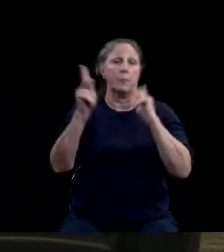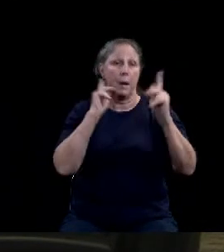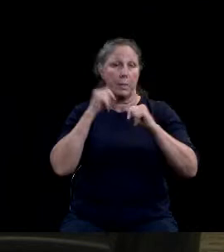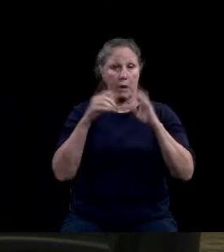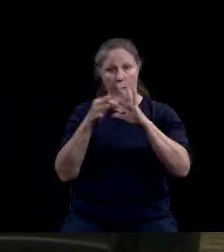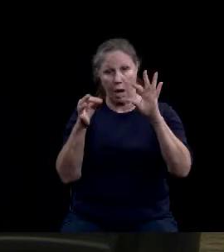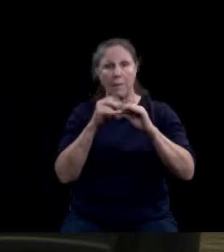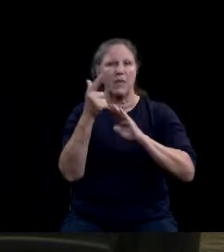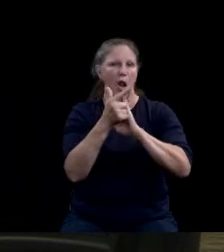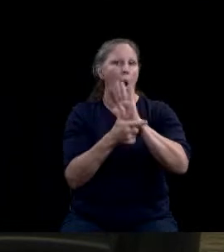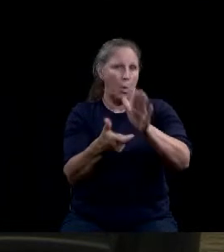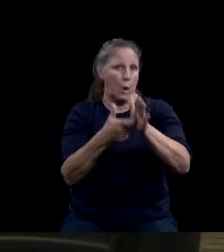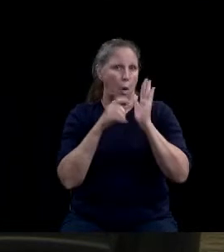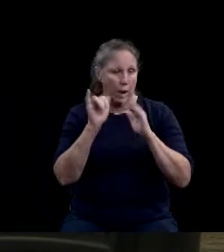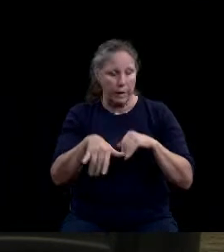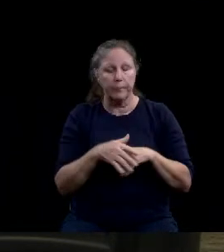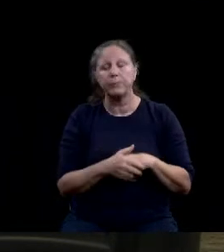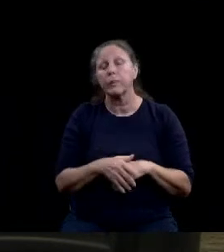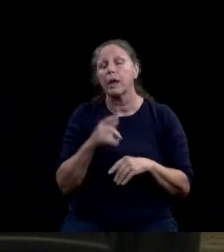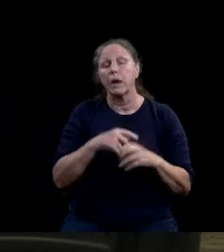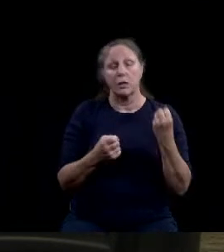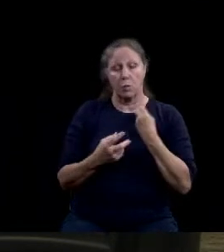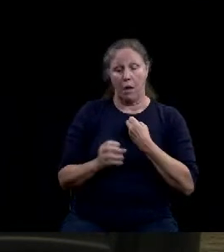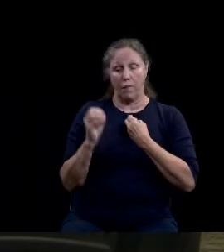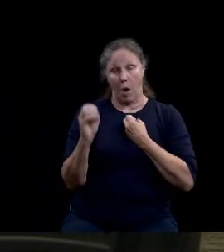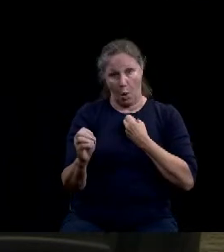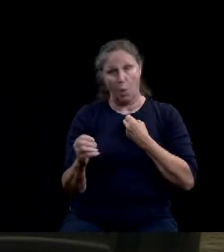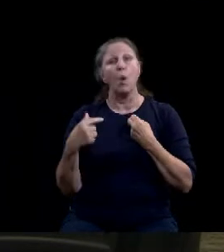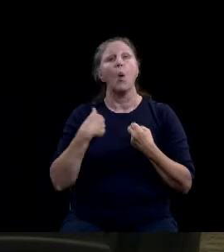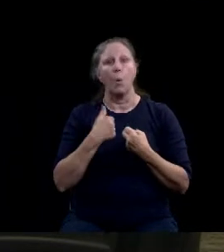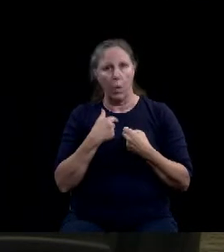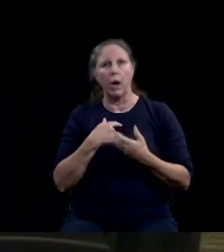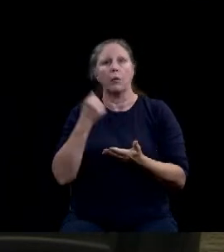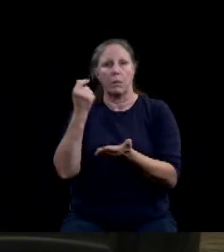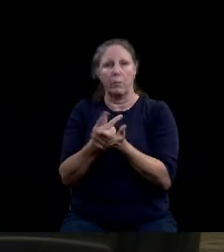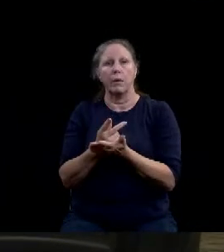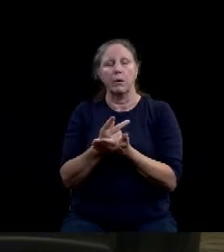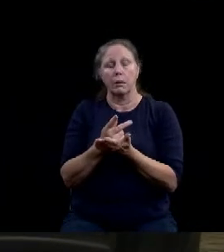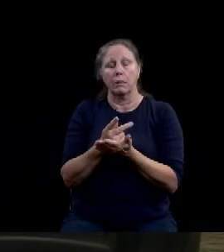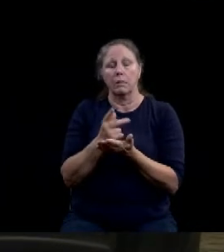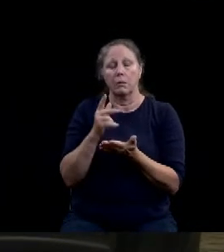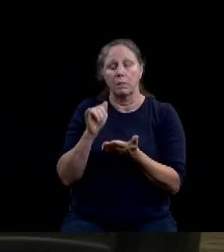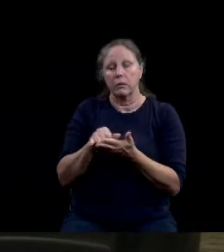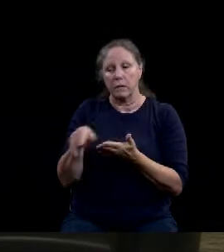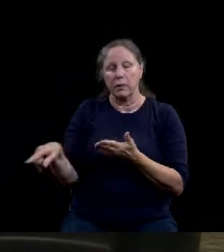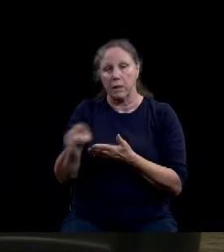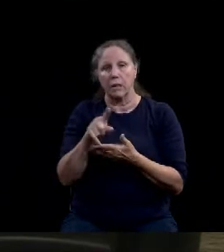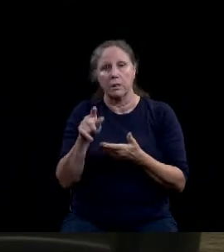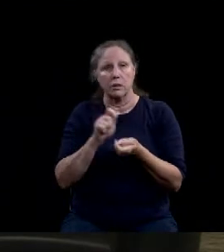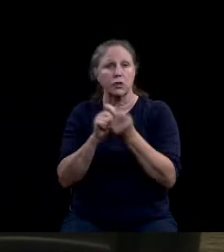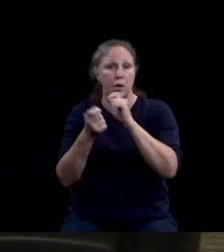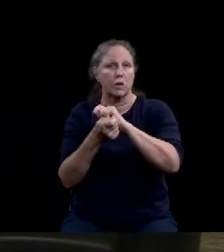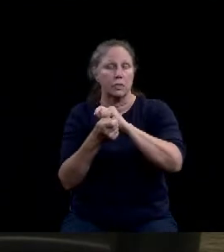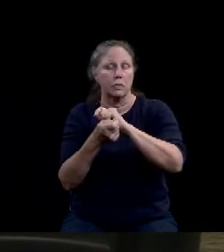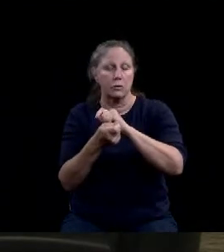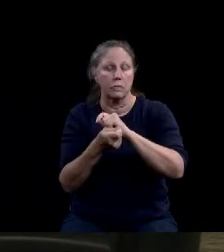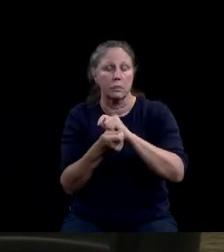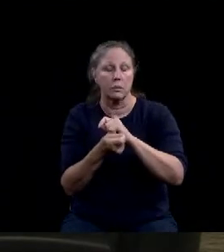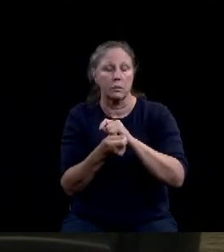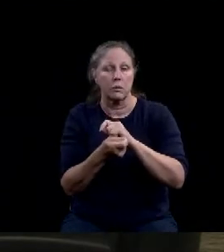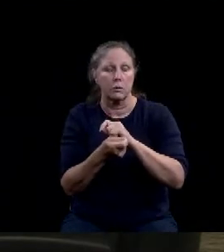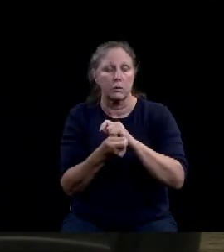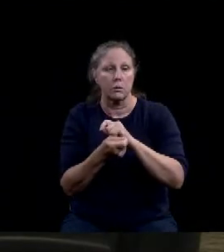-0 vote, the plan commission recommended the proposed changes as submitted by city staff.